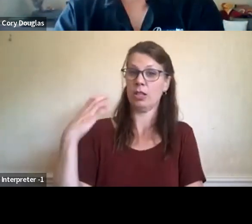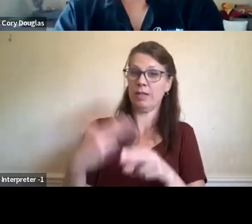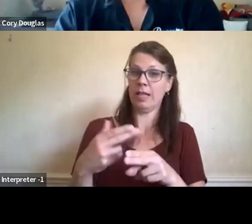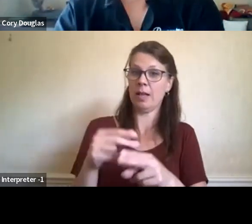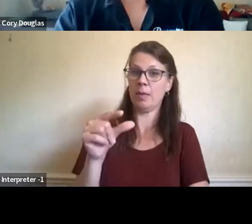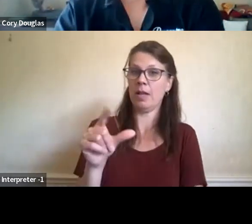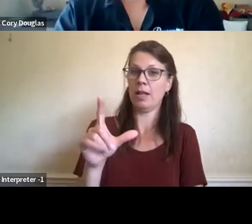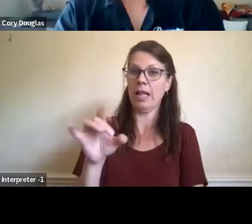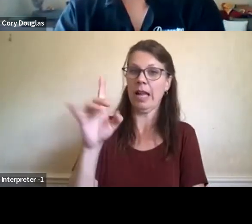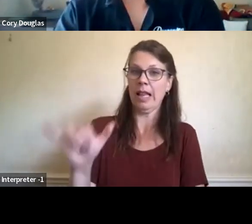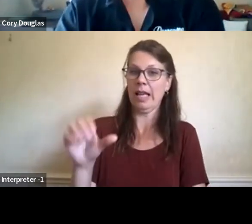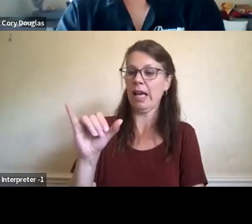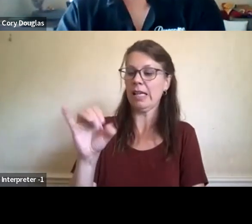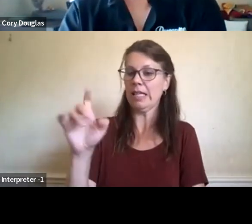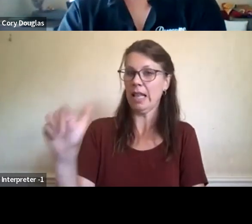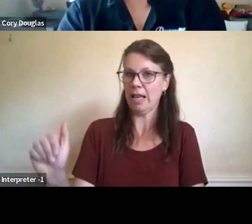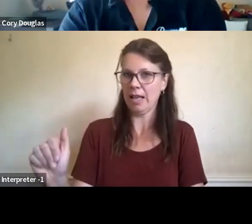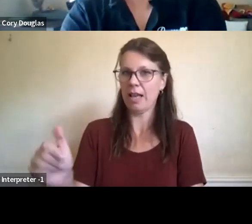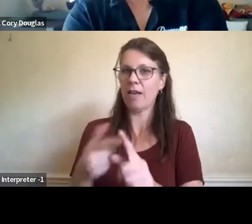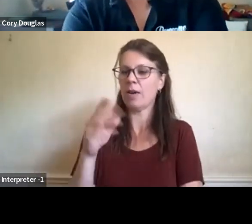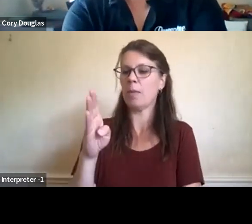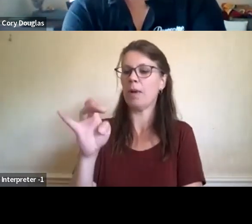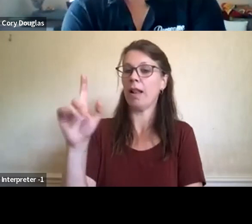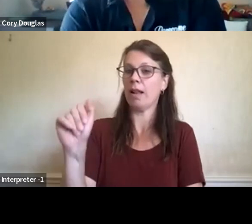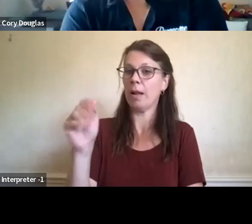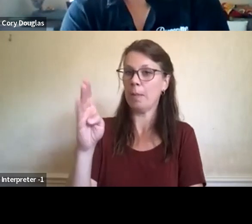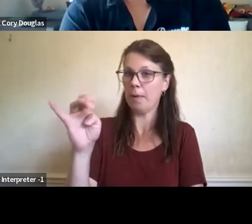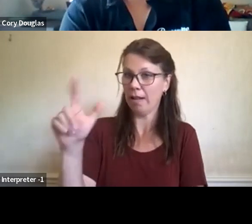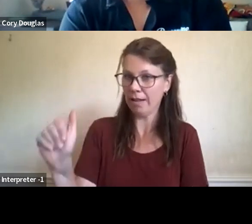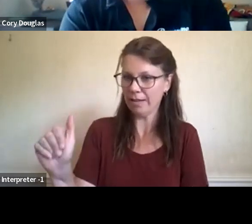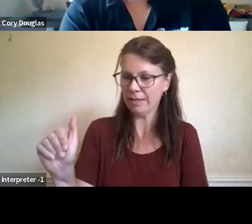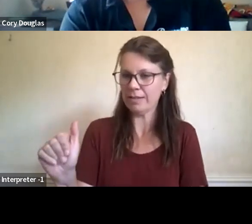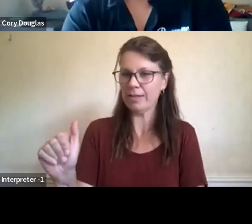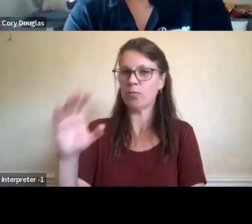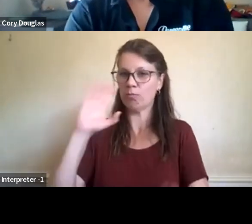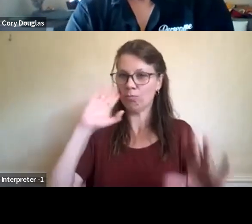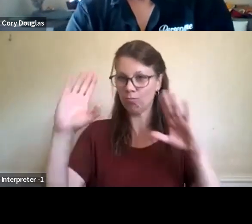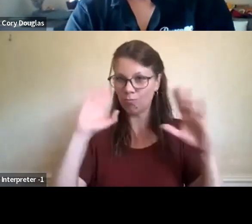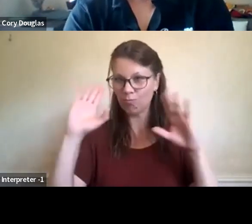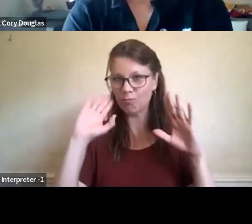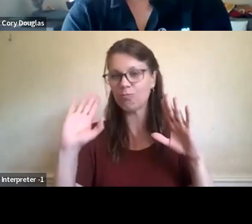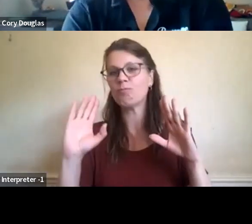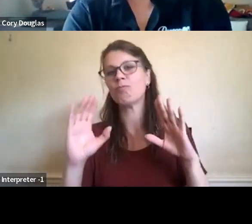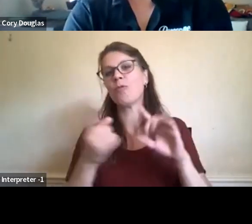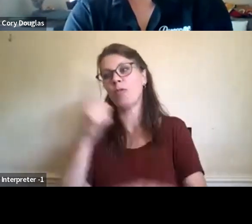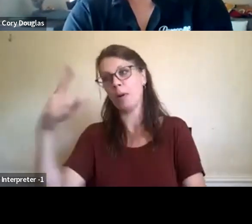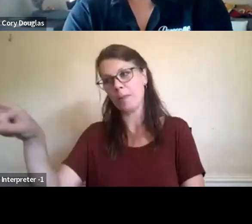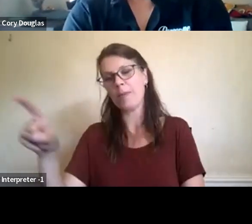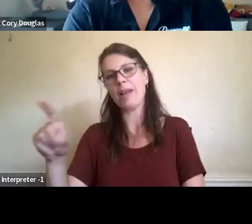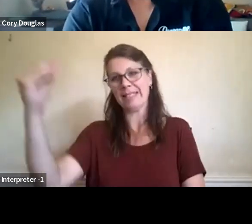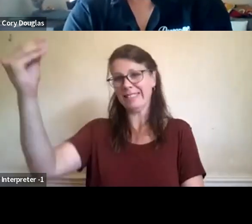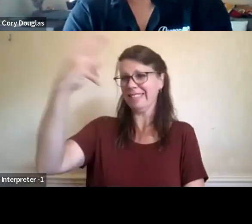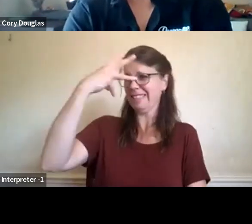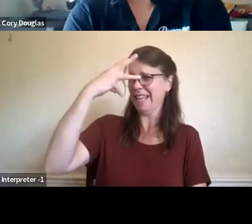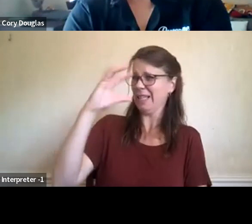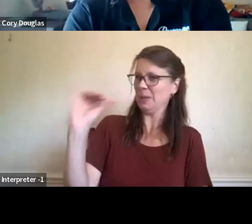from the Hiltzauk Nation from Bella Bella. I bring you greetings from Bella Bella. The sun is also shining here.